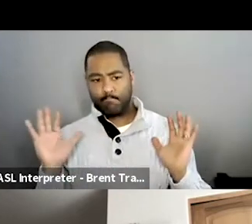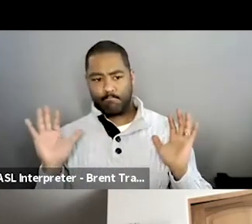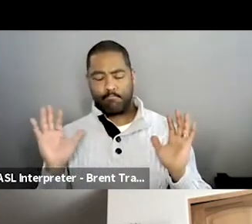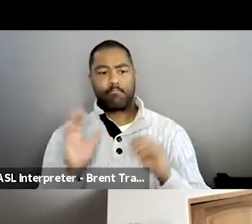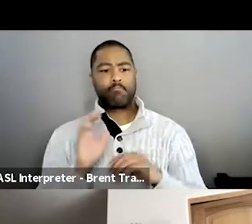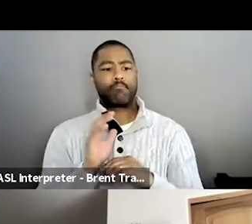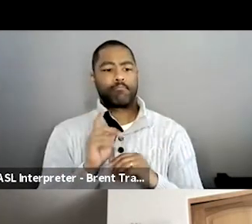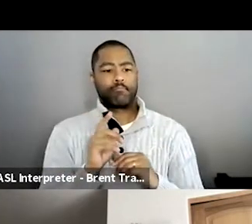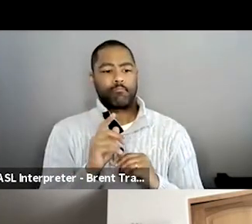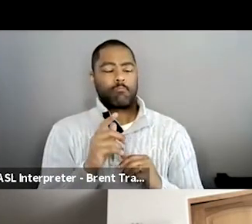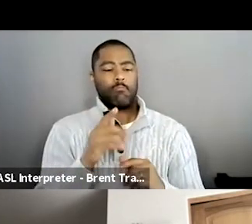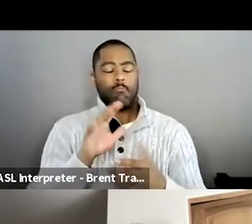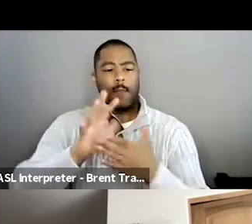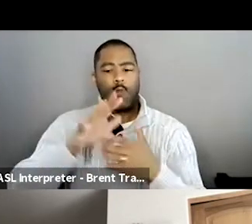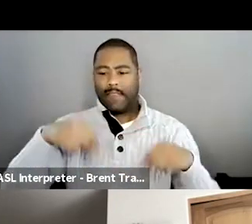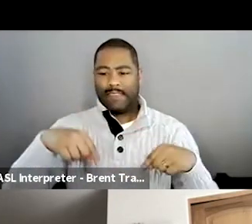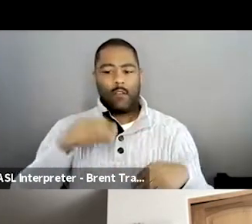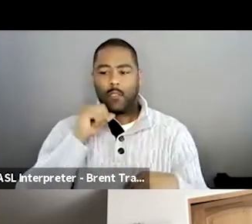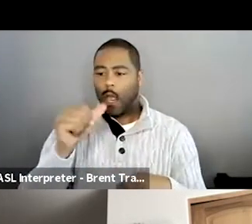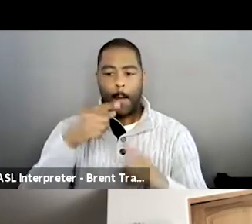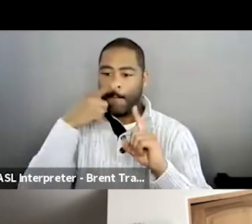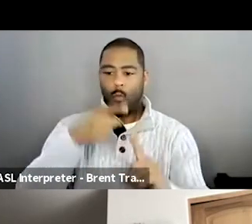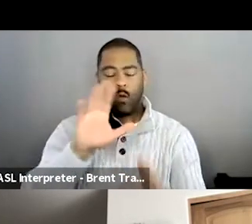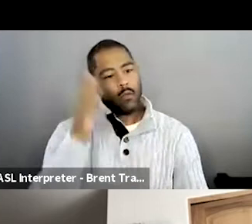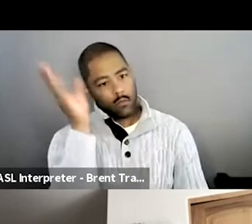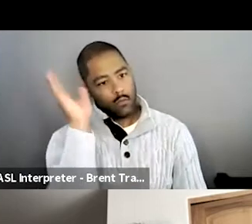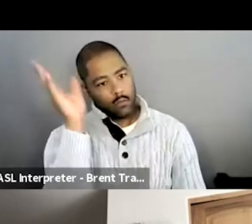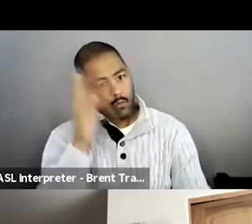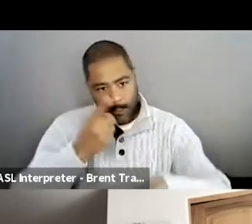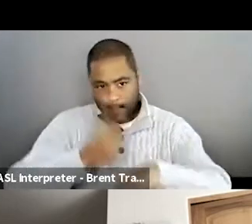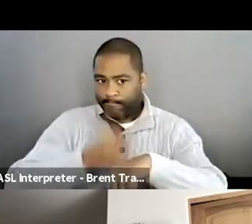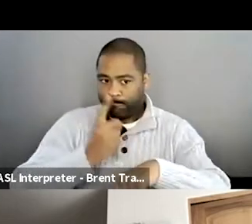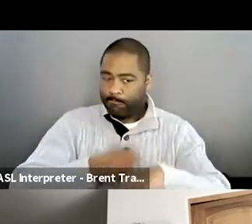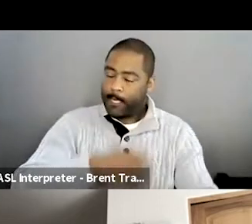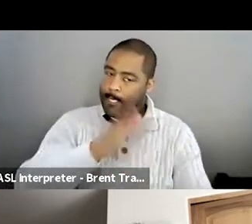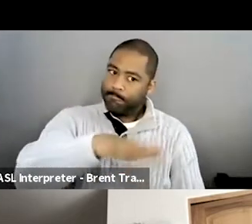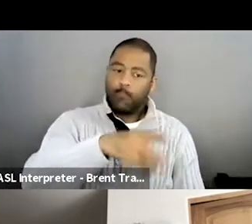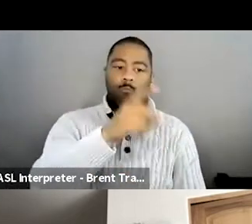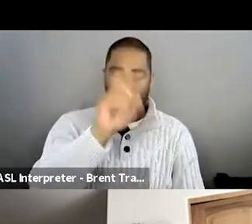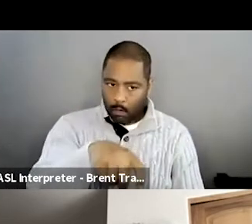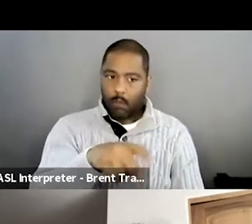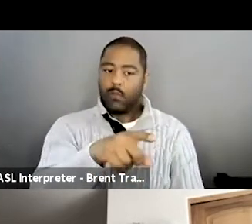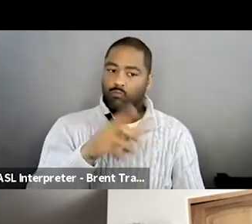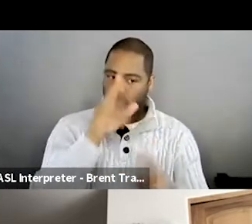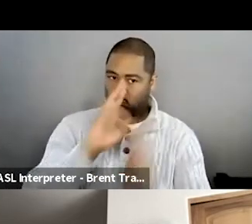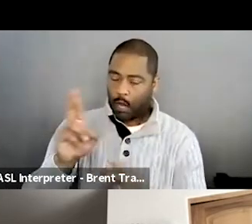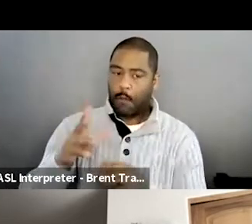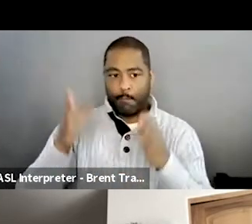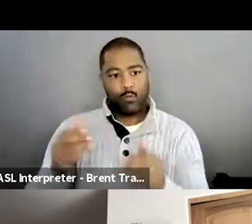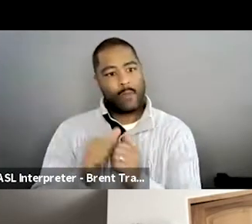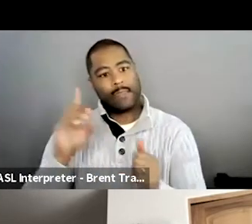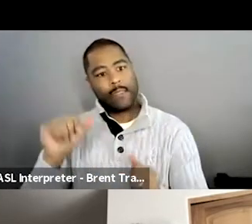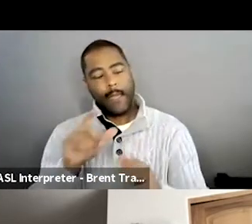this movie was not about to lecture. It was about to illustrate, um, someone's life. And,